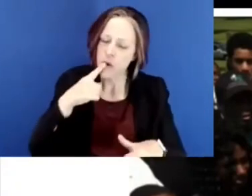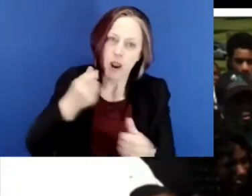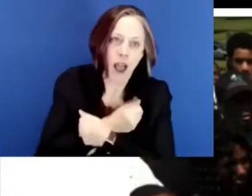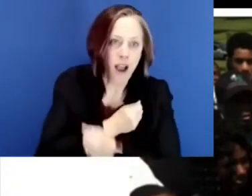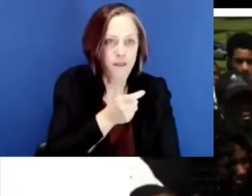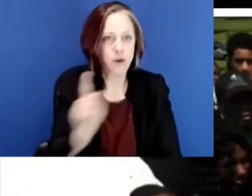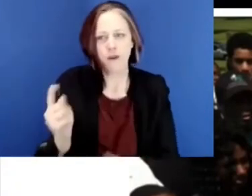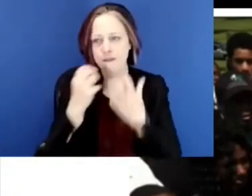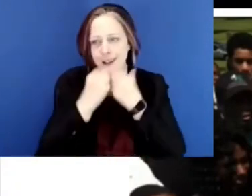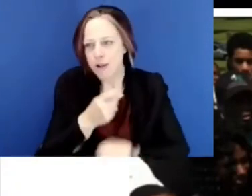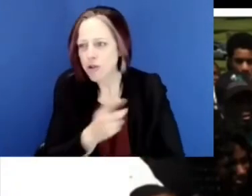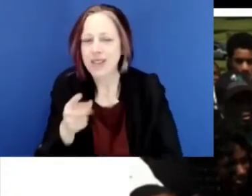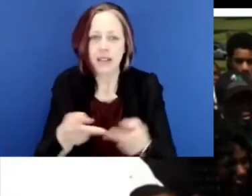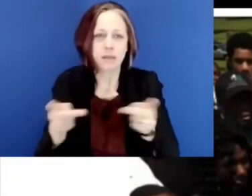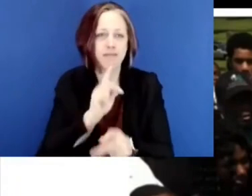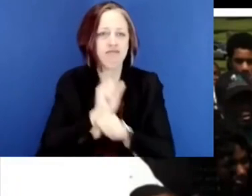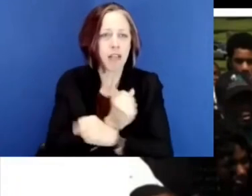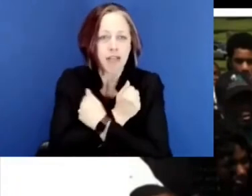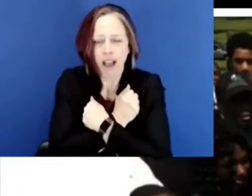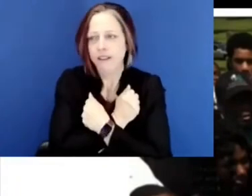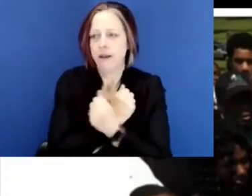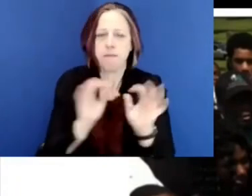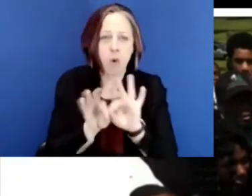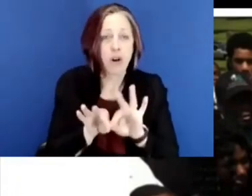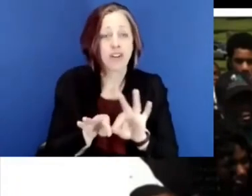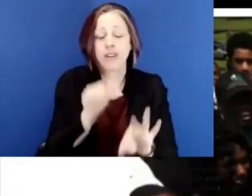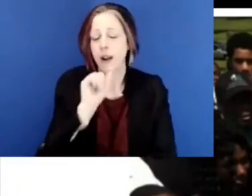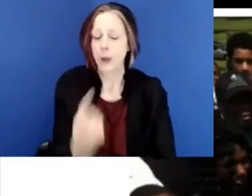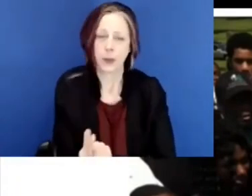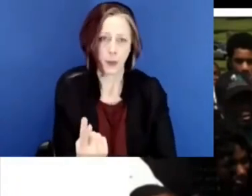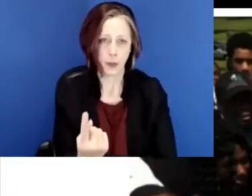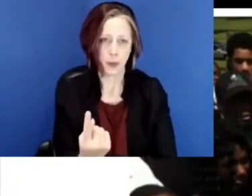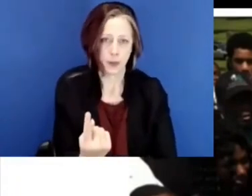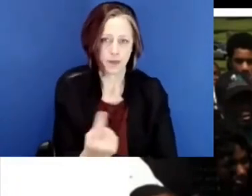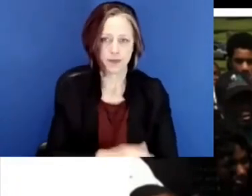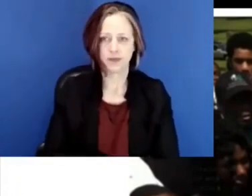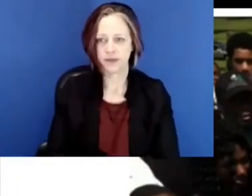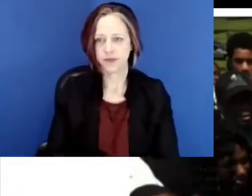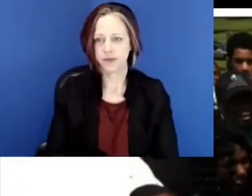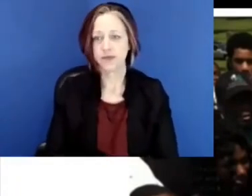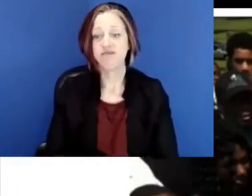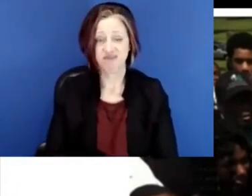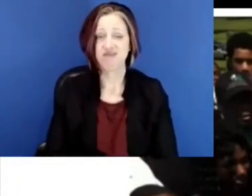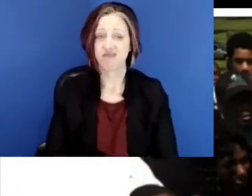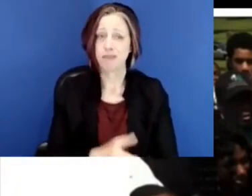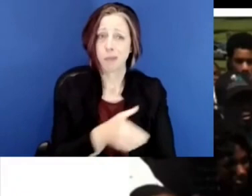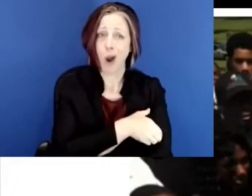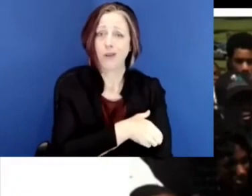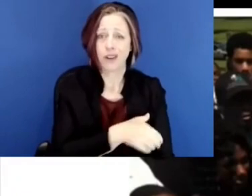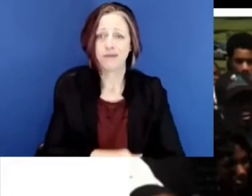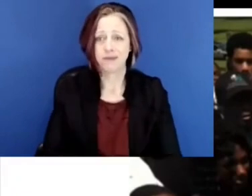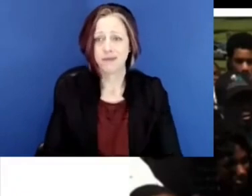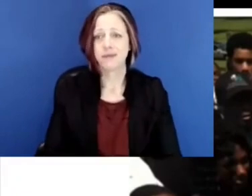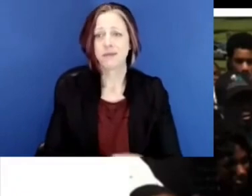Um, because we felt like we needed to go back to the places of pain and to, to reclaim those places by the community